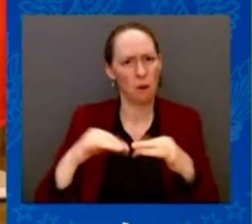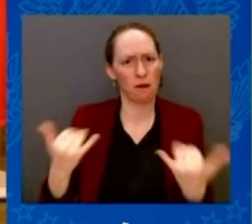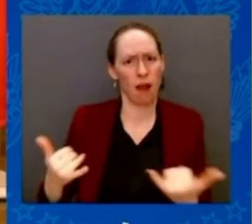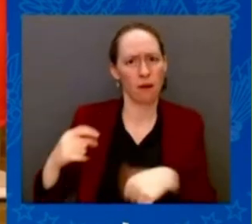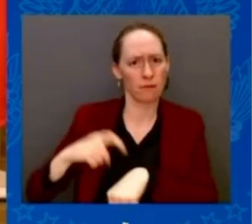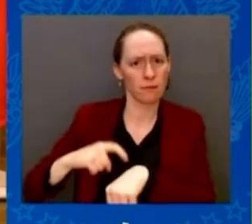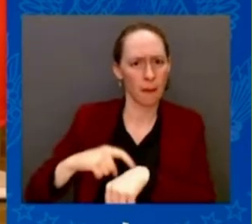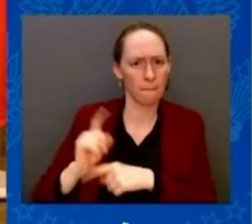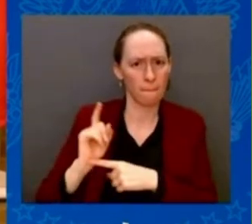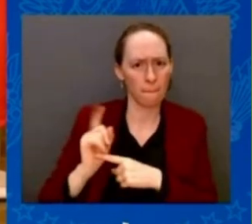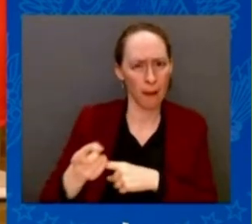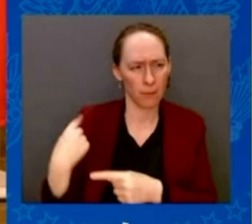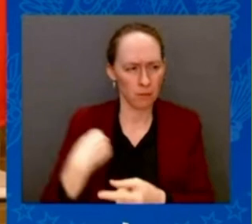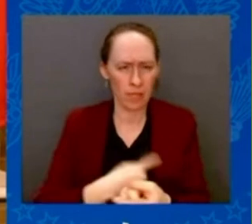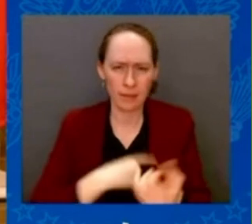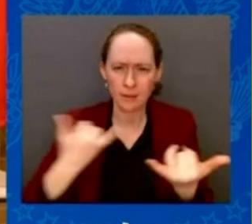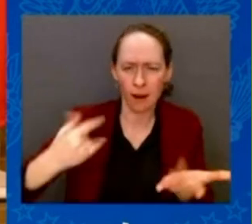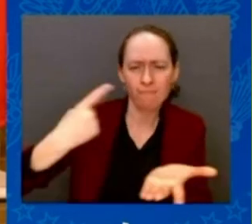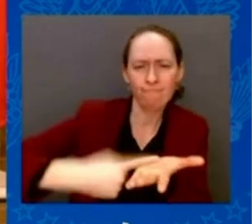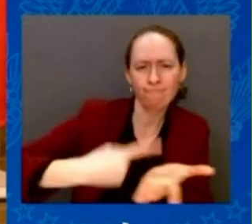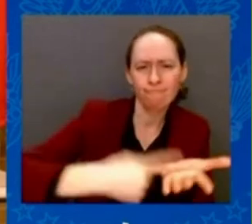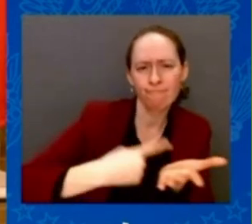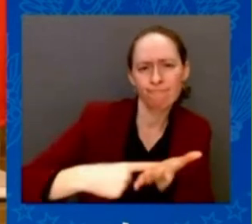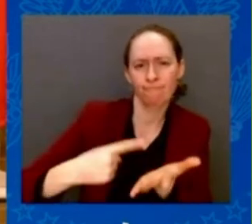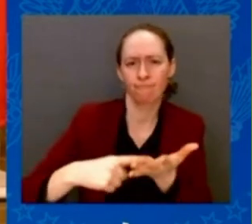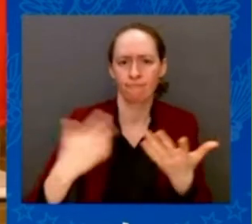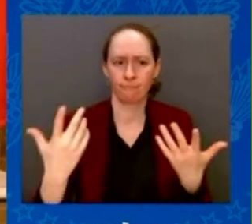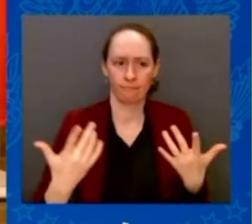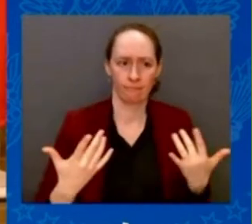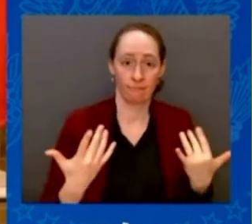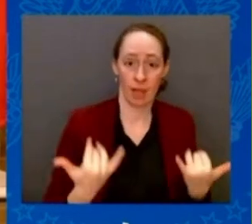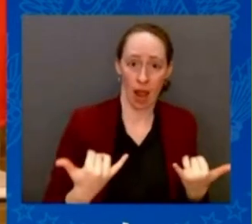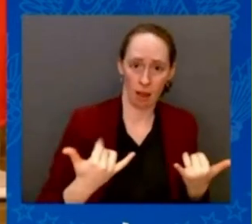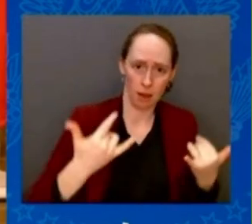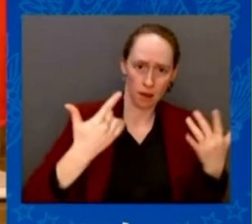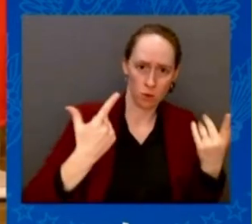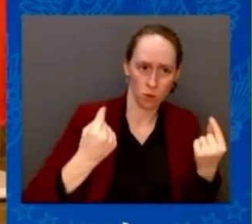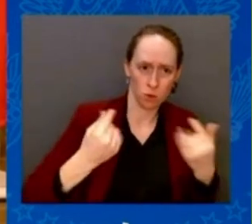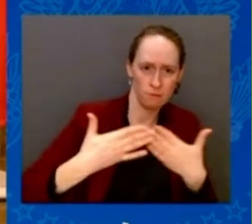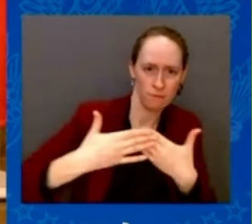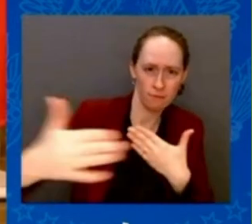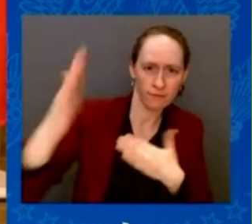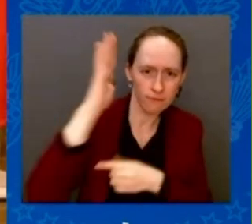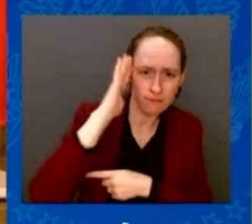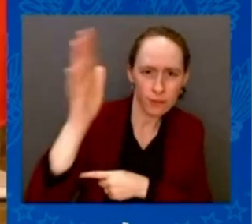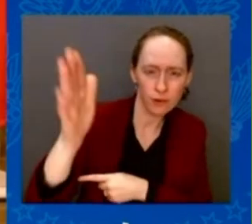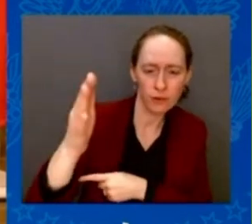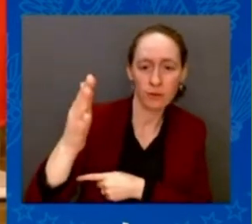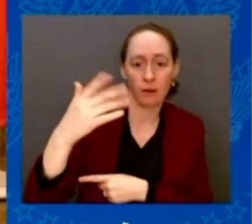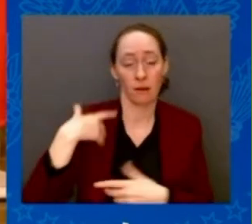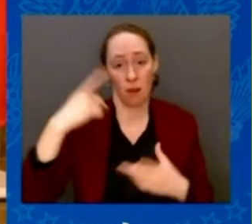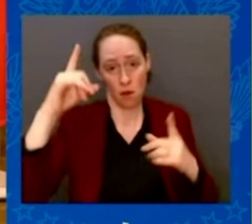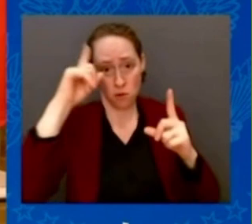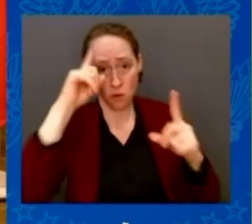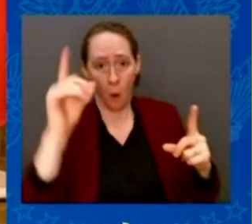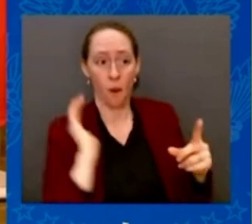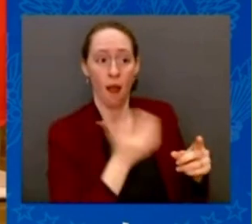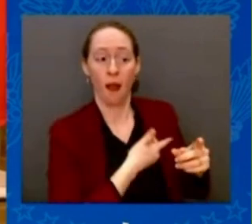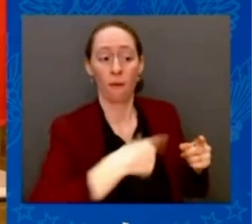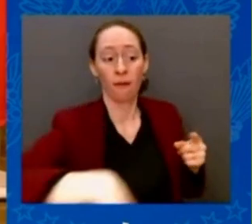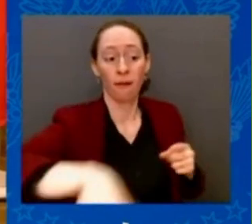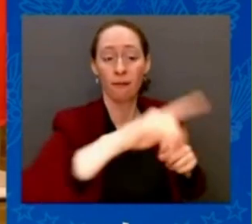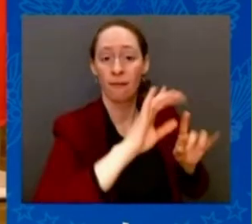strong and to further deter aggression. Because what literally is at stake is not just Ukraine. It's freedom.